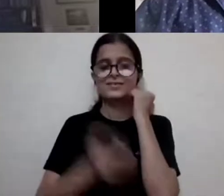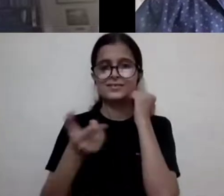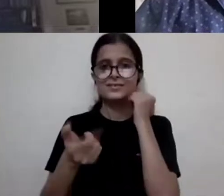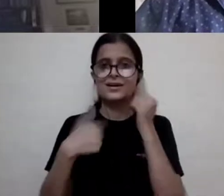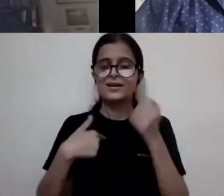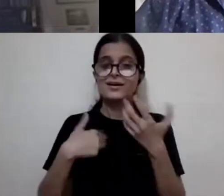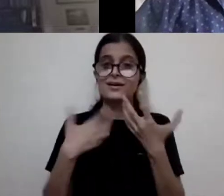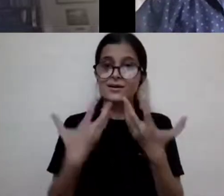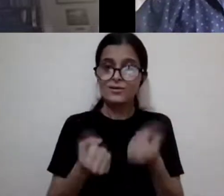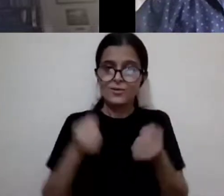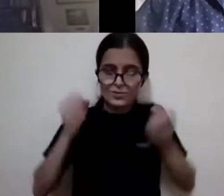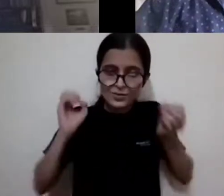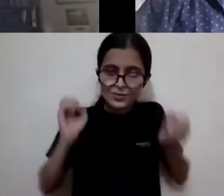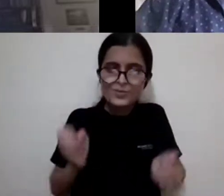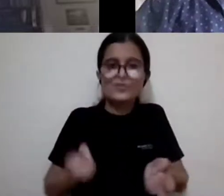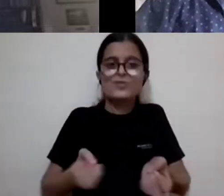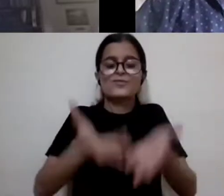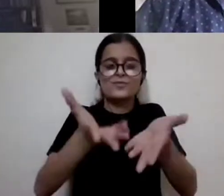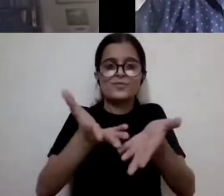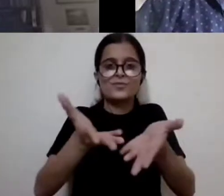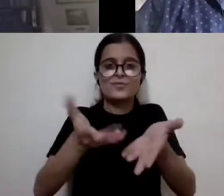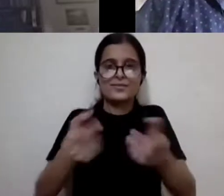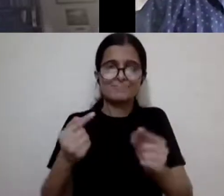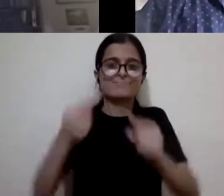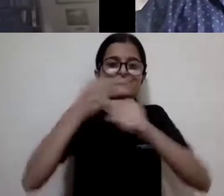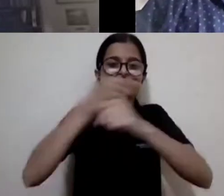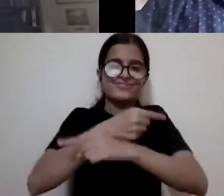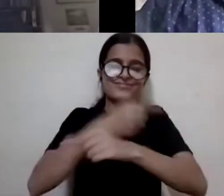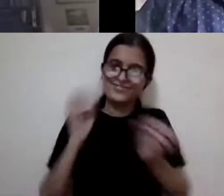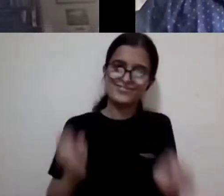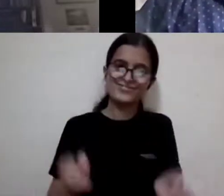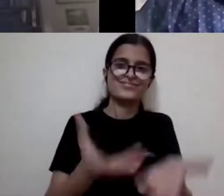to, in fact, begin on the opposite with the beginning.